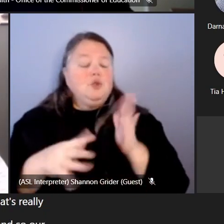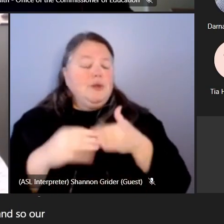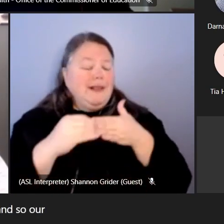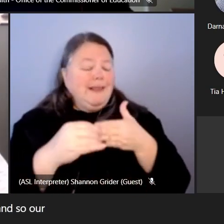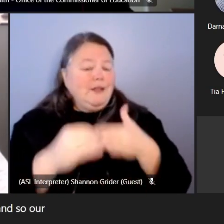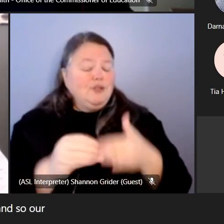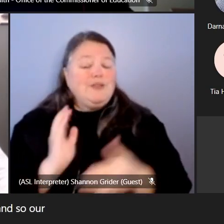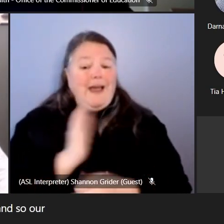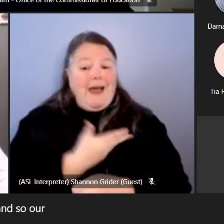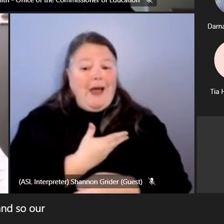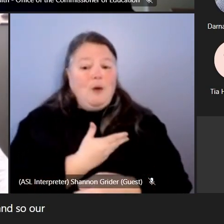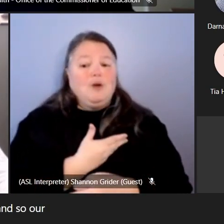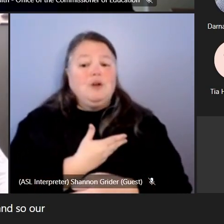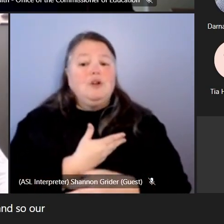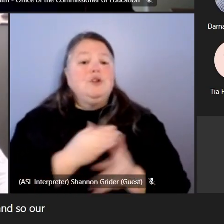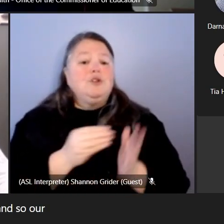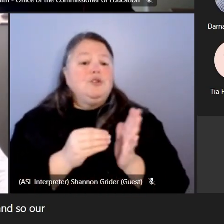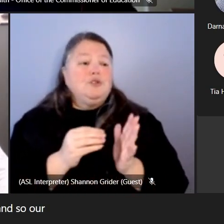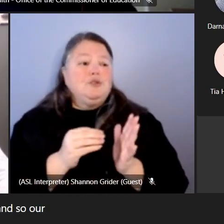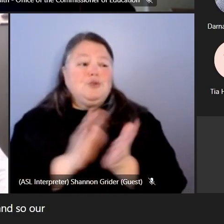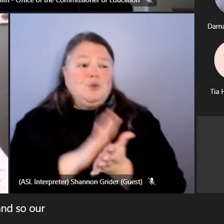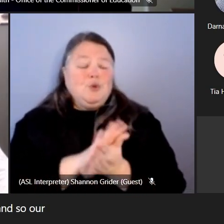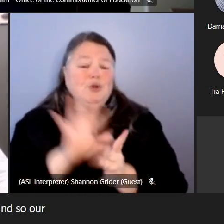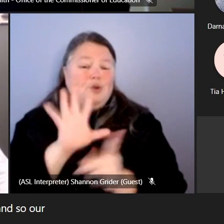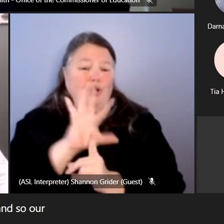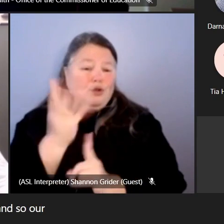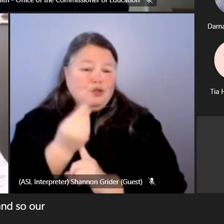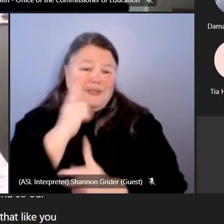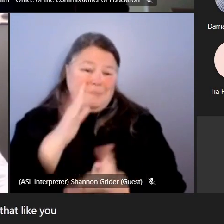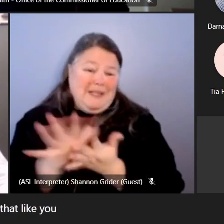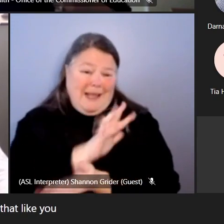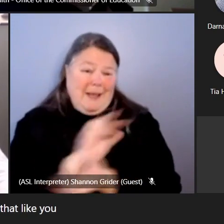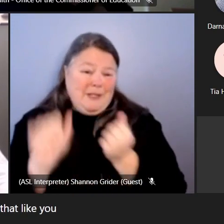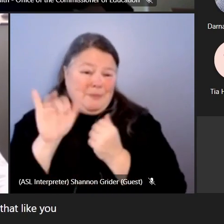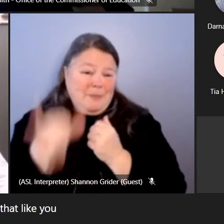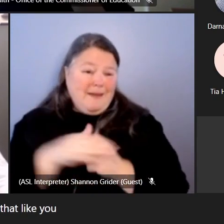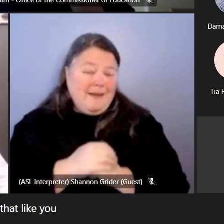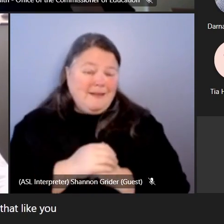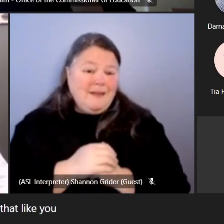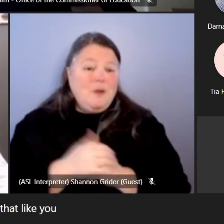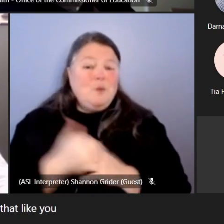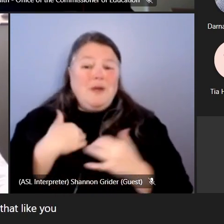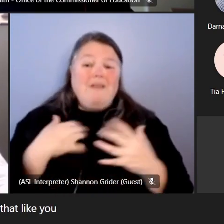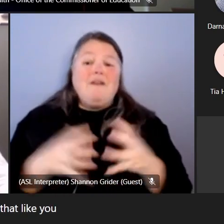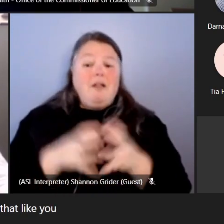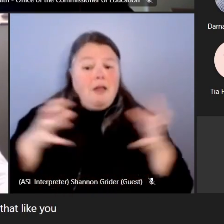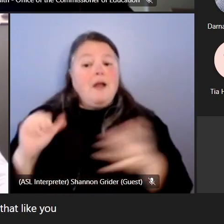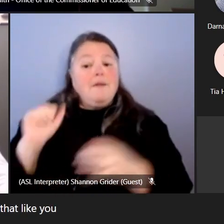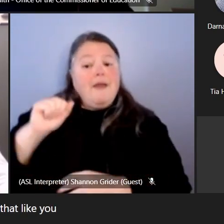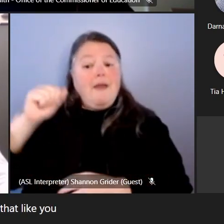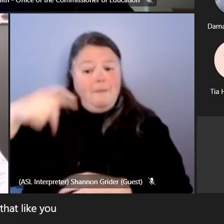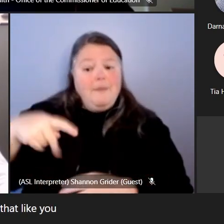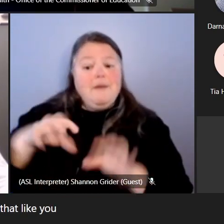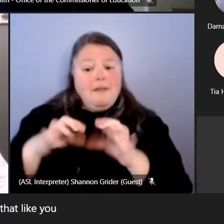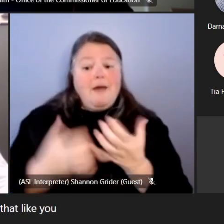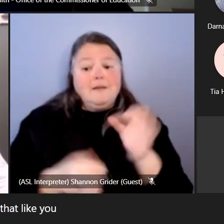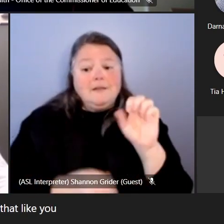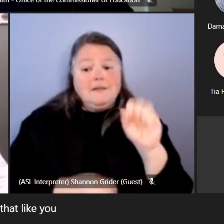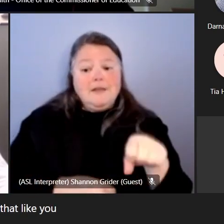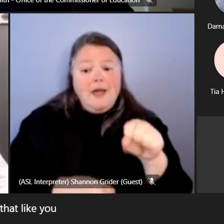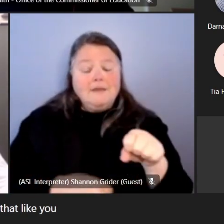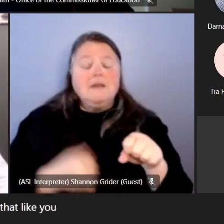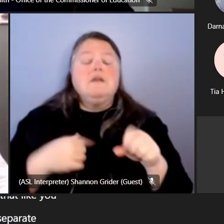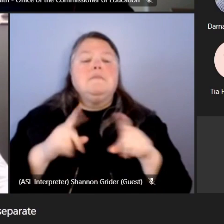culture has kind of been damaged by that like you have um we have a lot of ap classes so we kind of separate